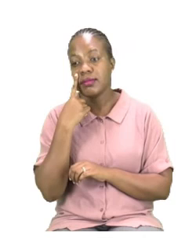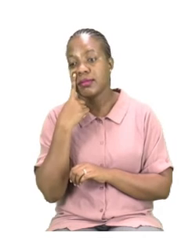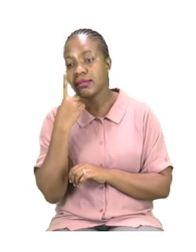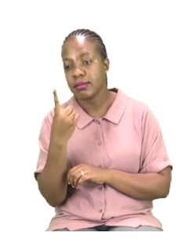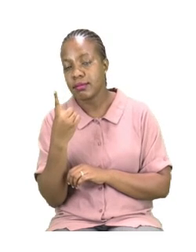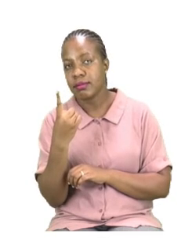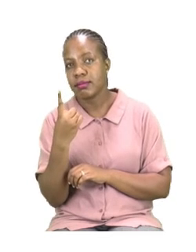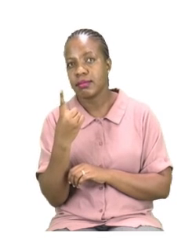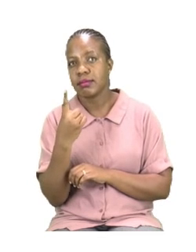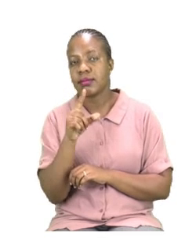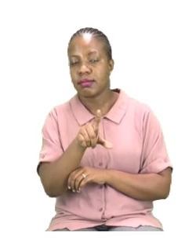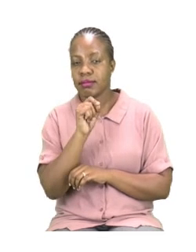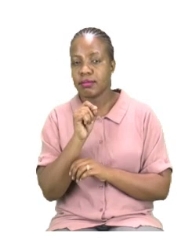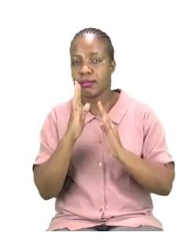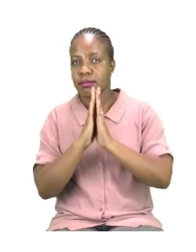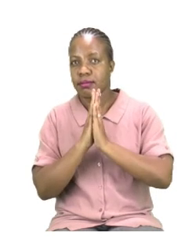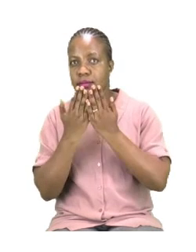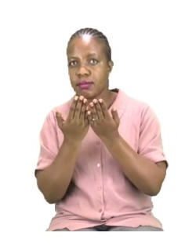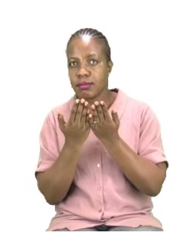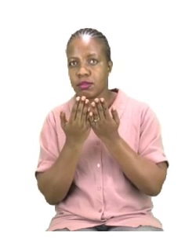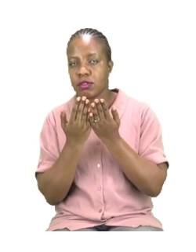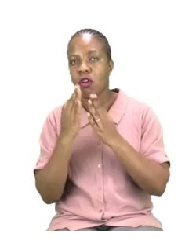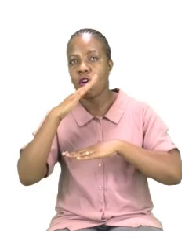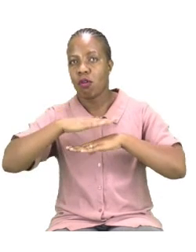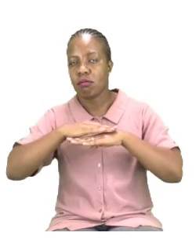the book on the table.